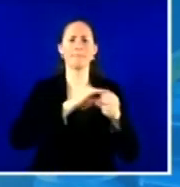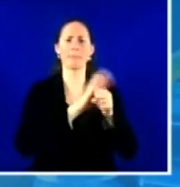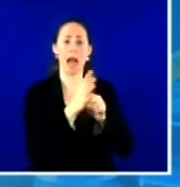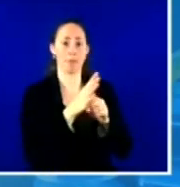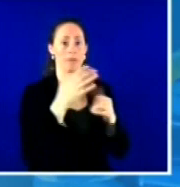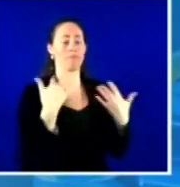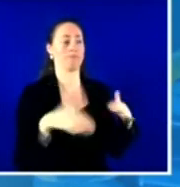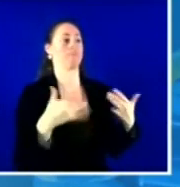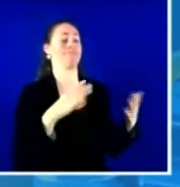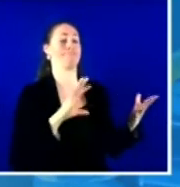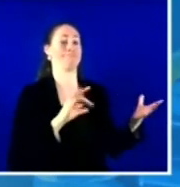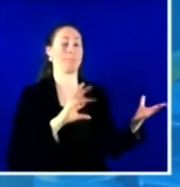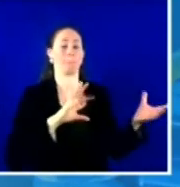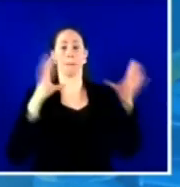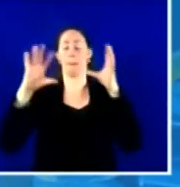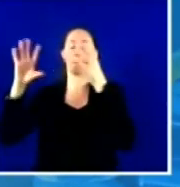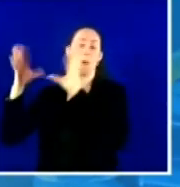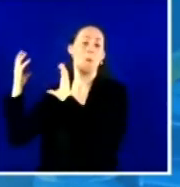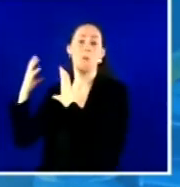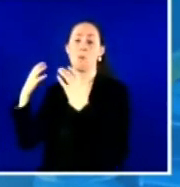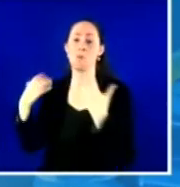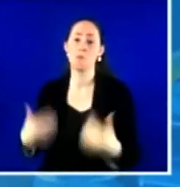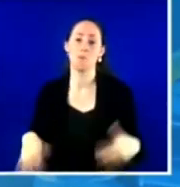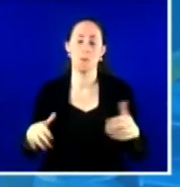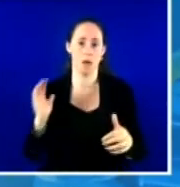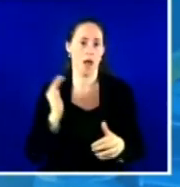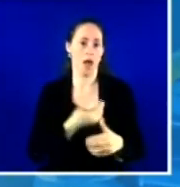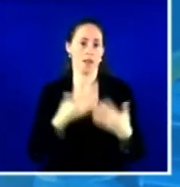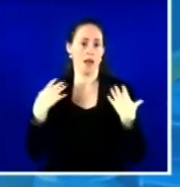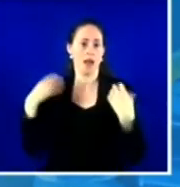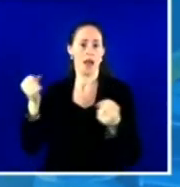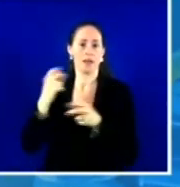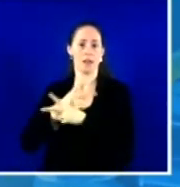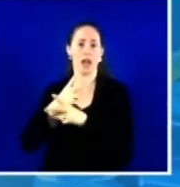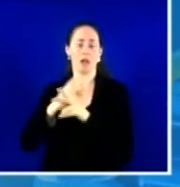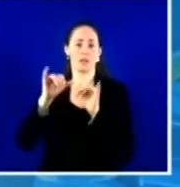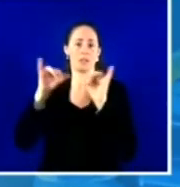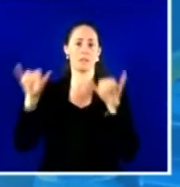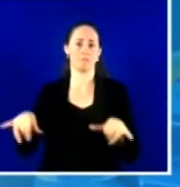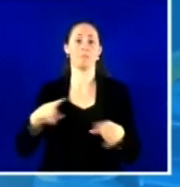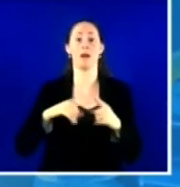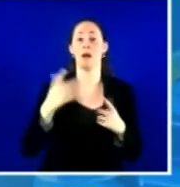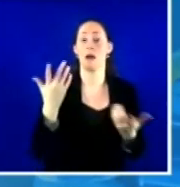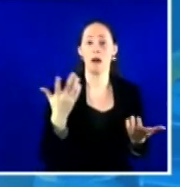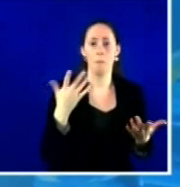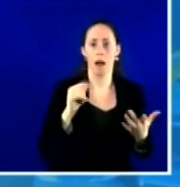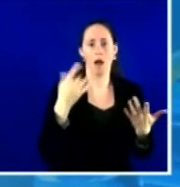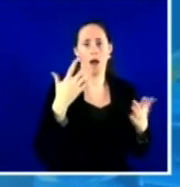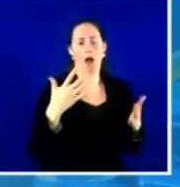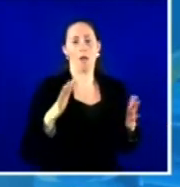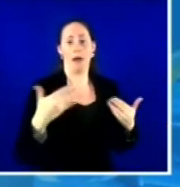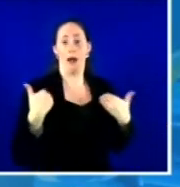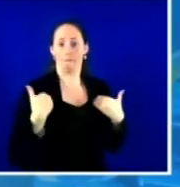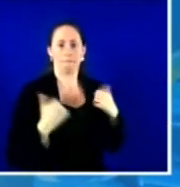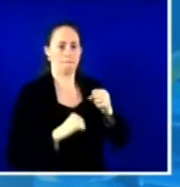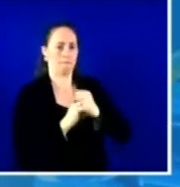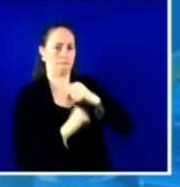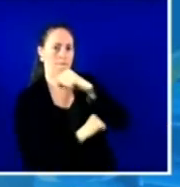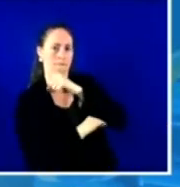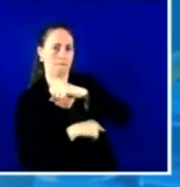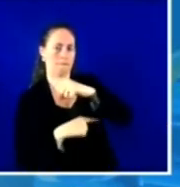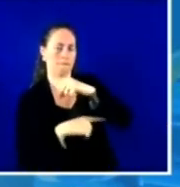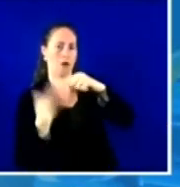system, but because this infrastructure was already in place, we were able to organize and mobilize more effectively.